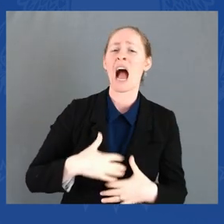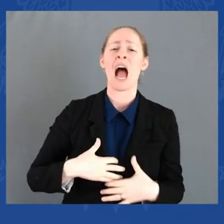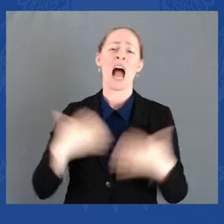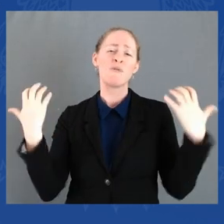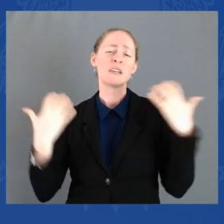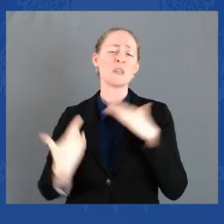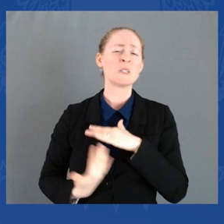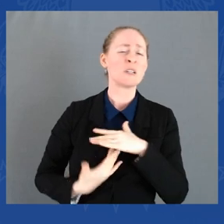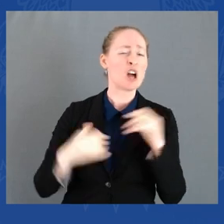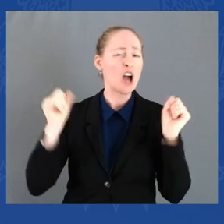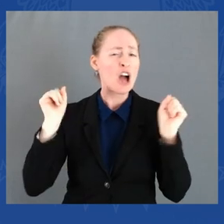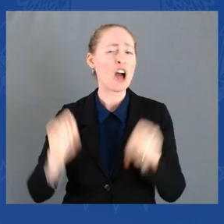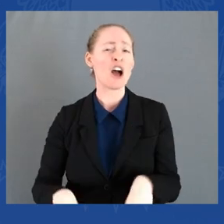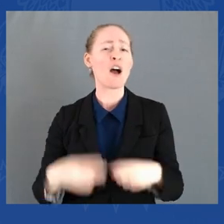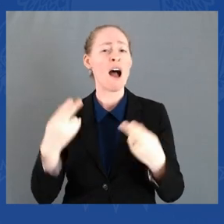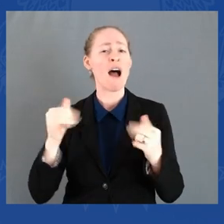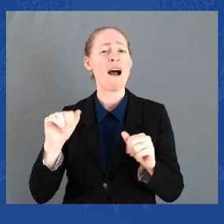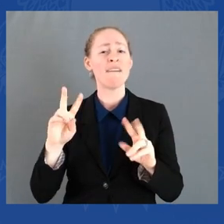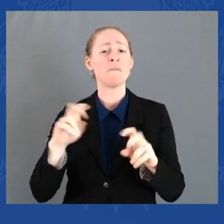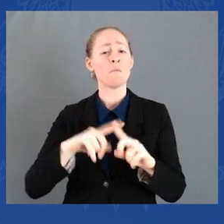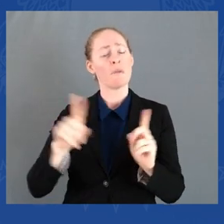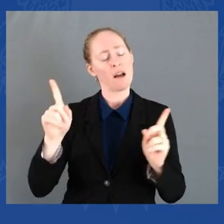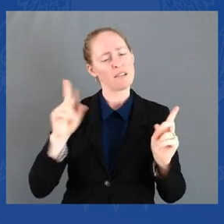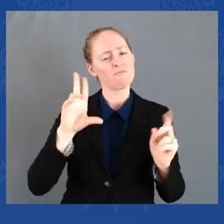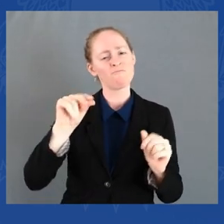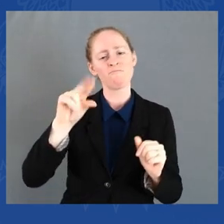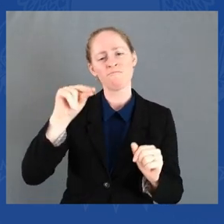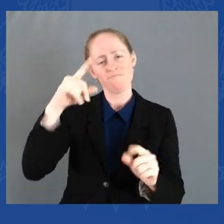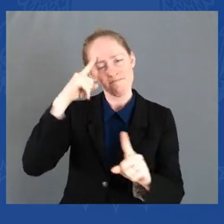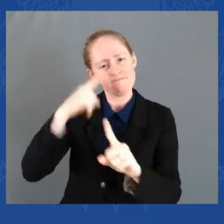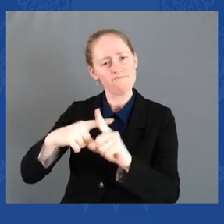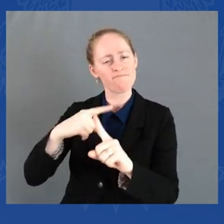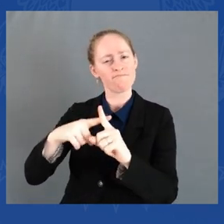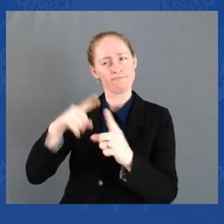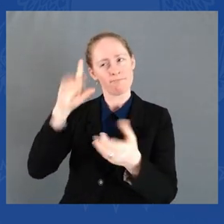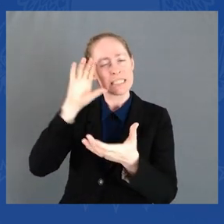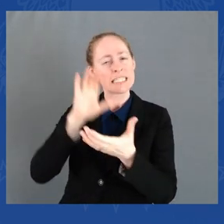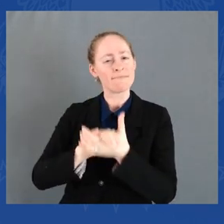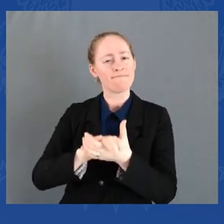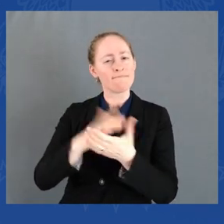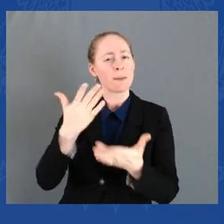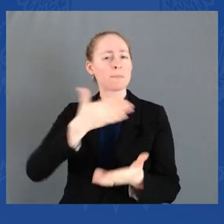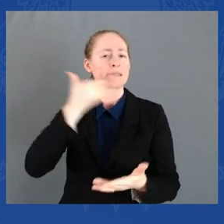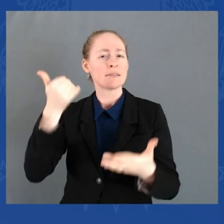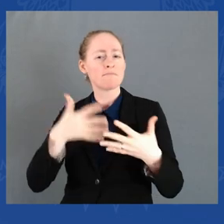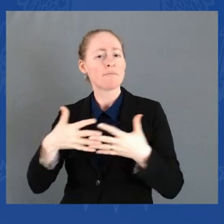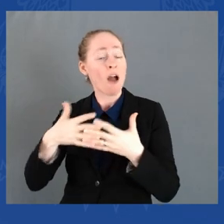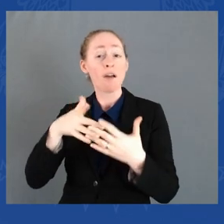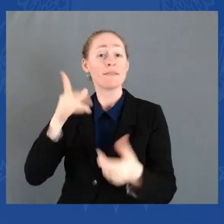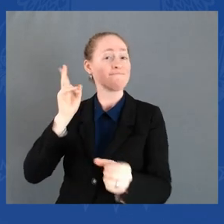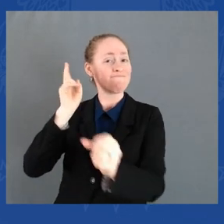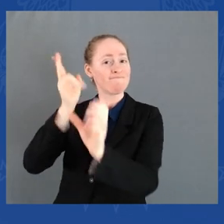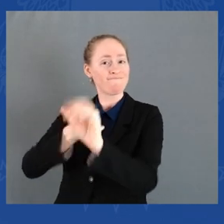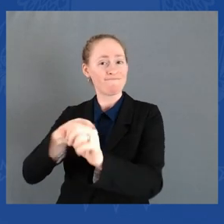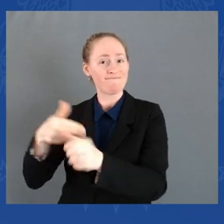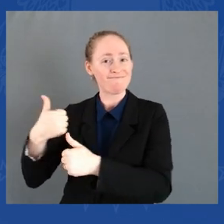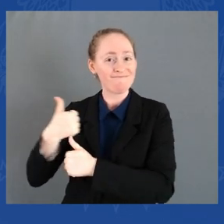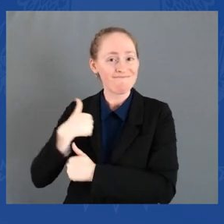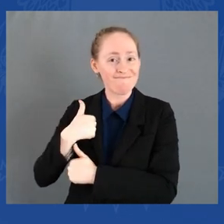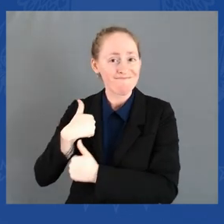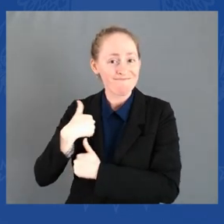country. He served in the United States Army, elected the first Asian American mayor of a major city, his hometown of San Jose,